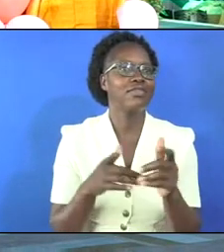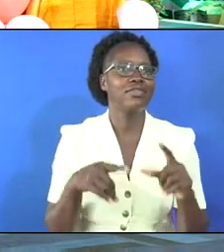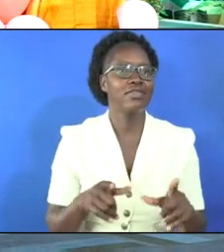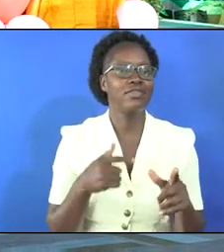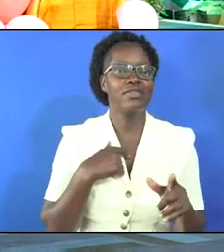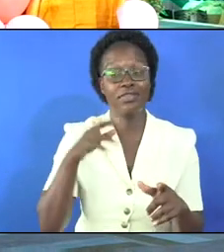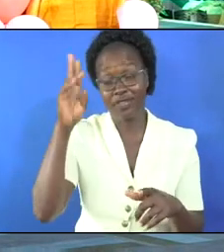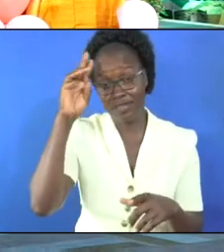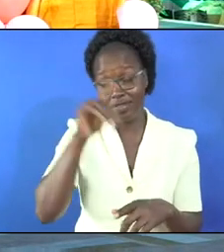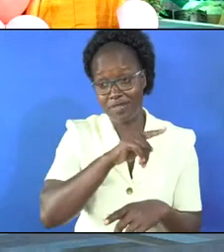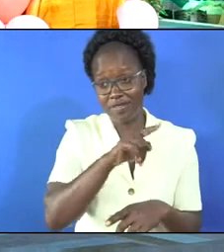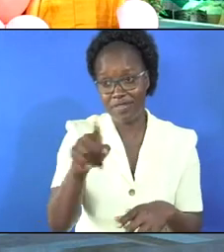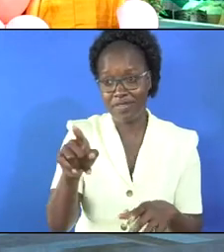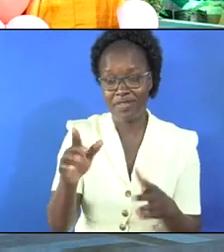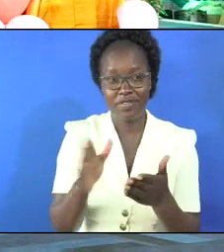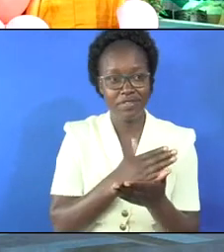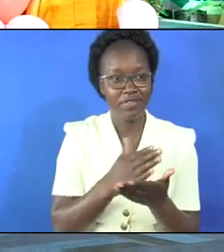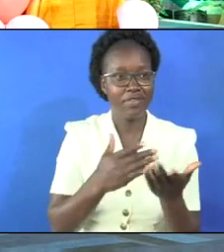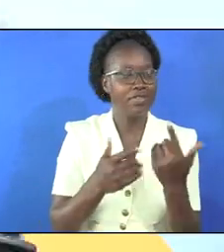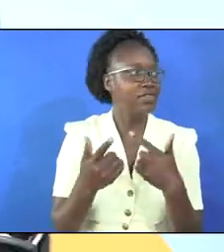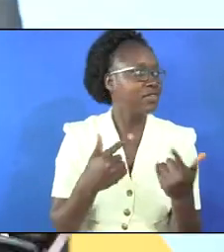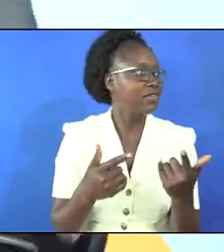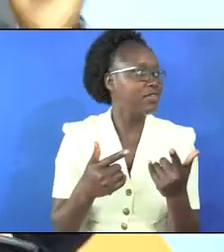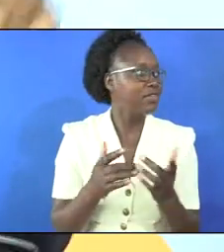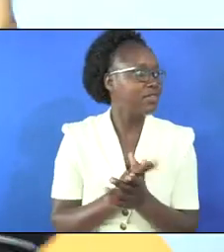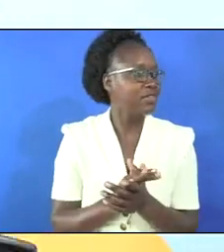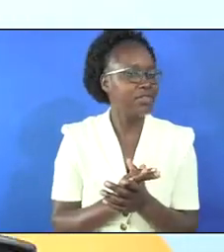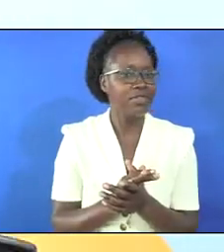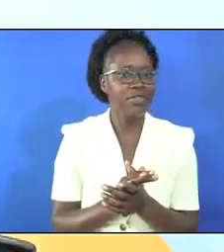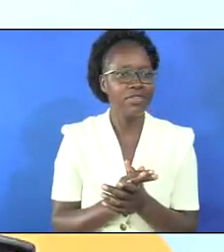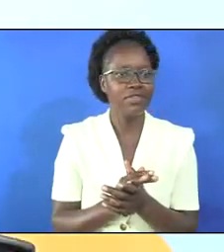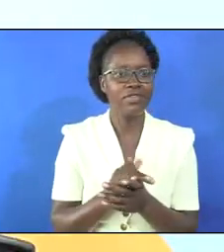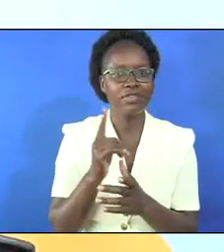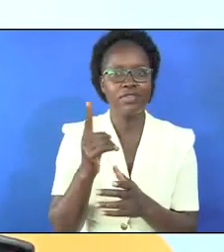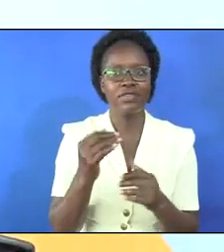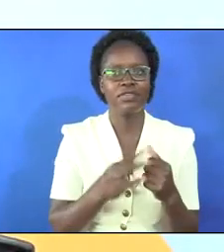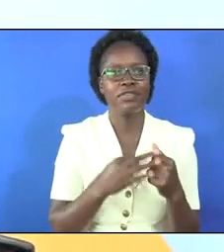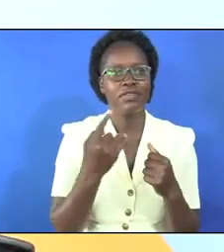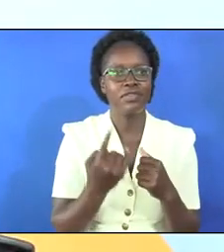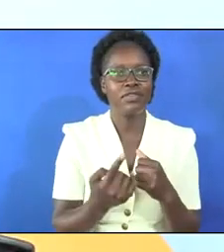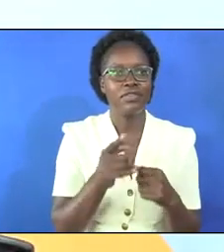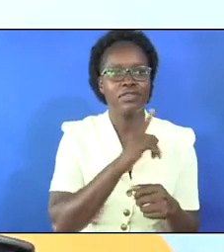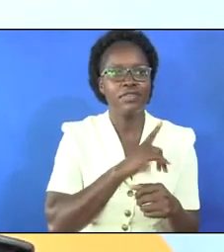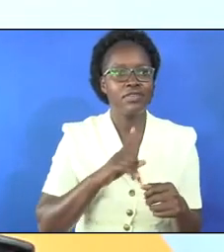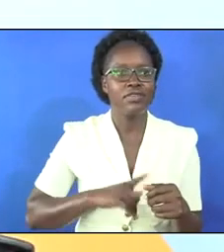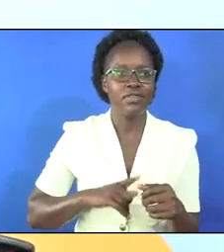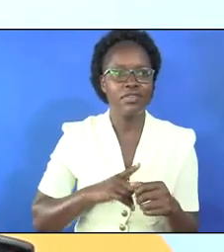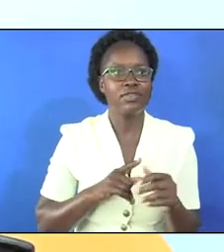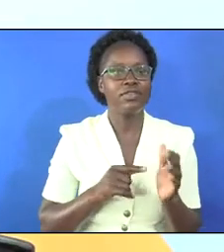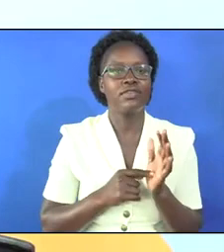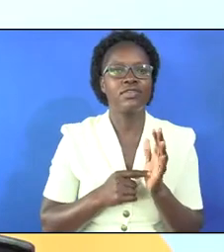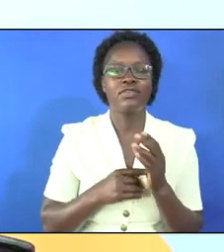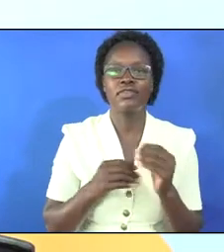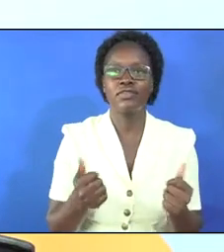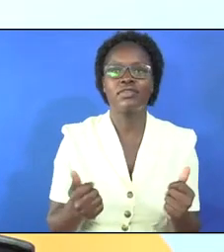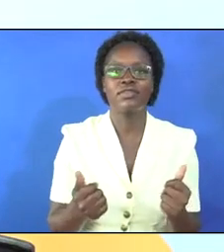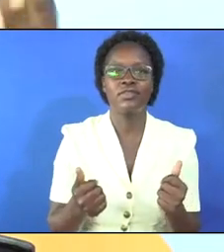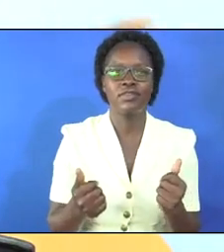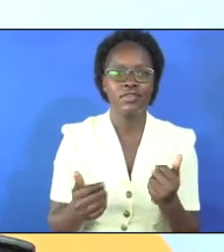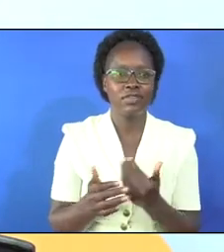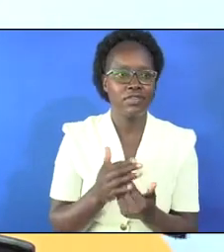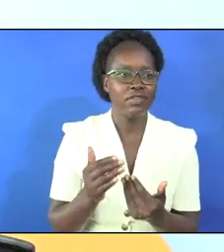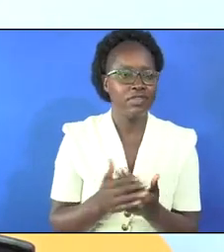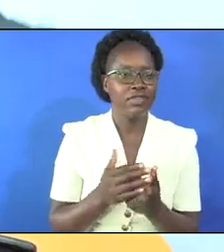let me remind you as the choristers are coming with song number 181 that the lord we serve is a